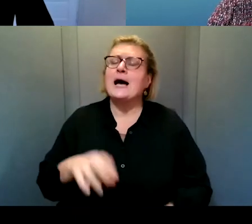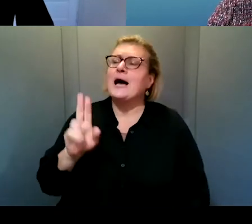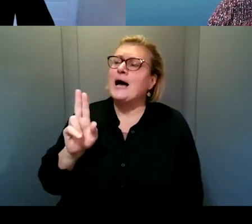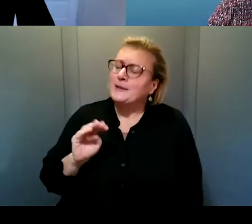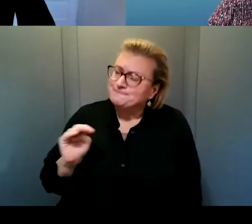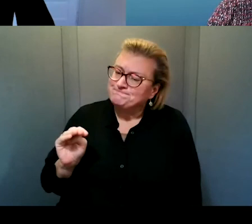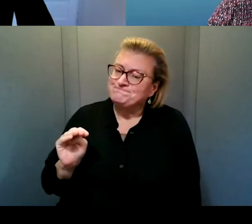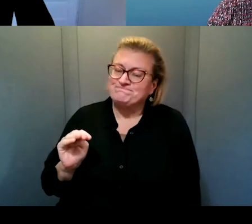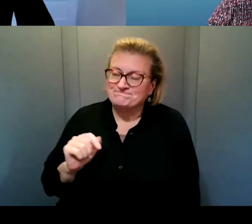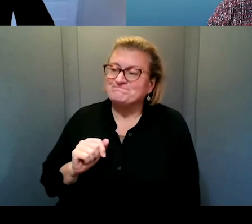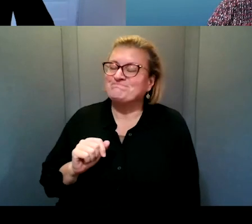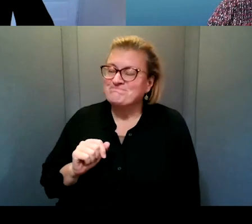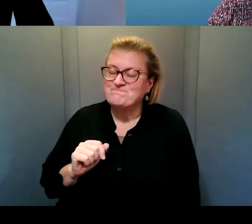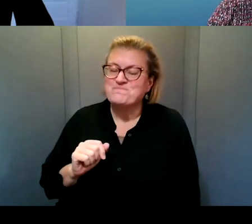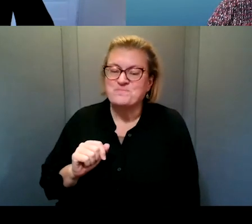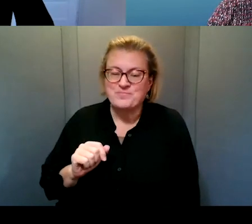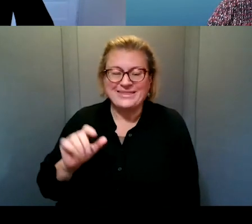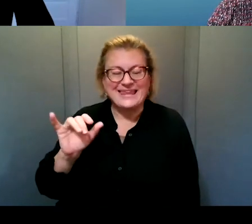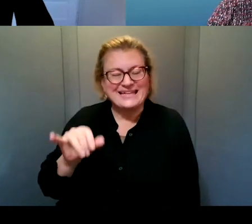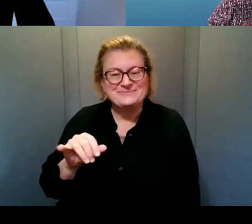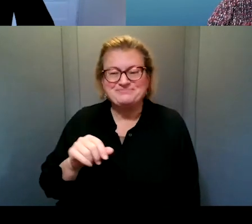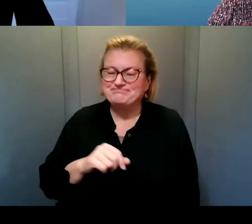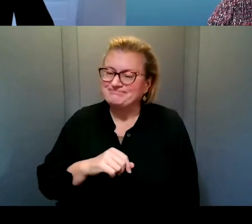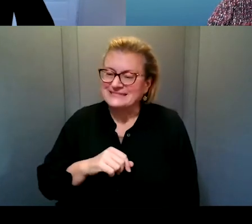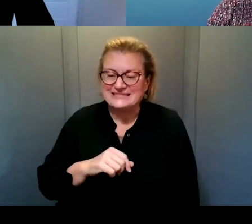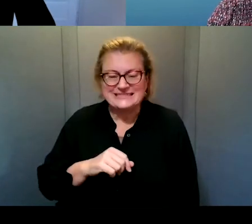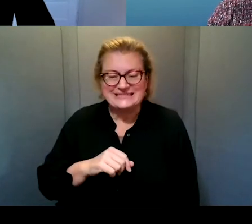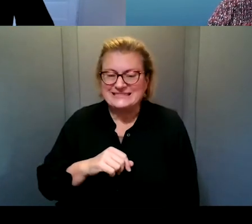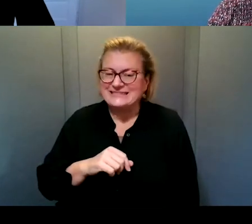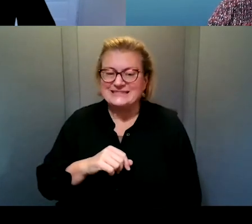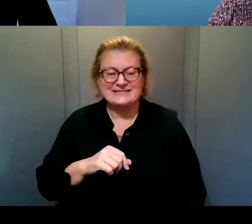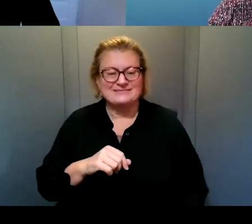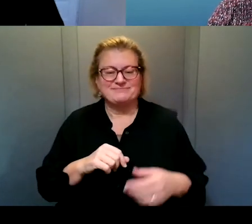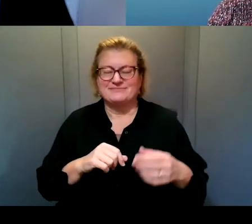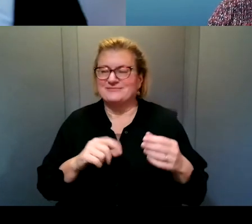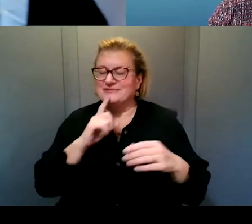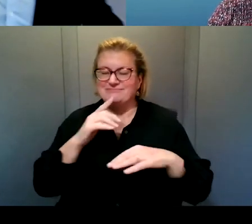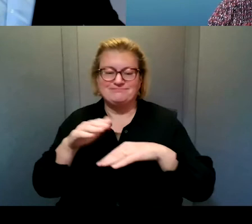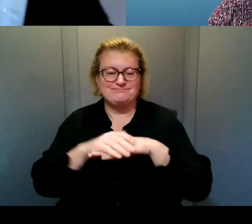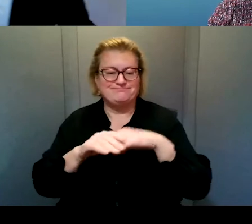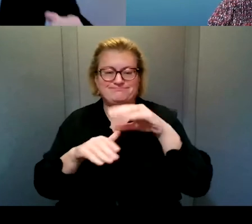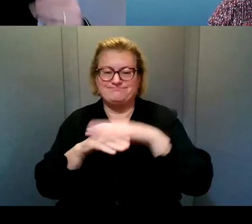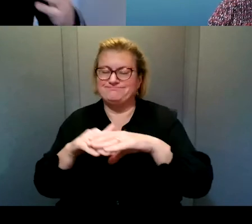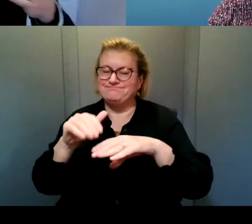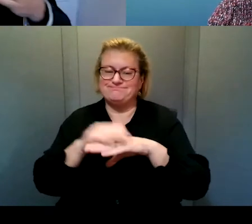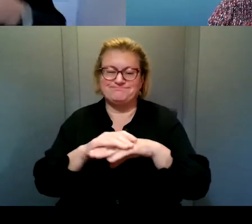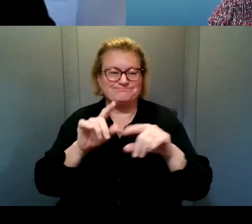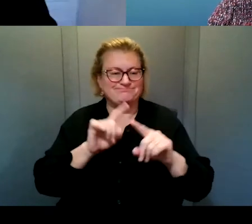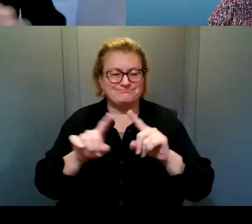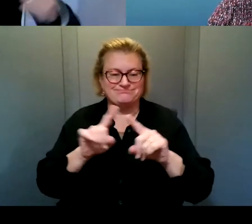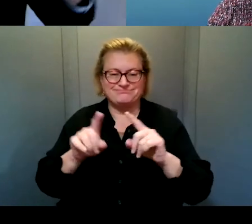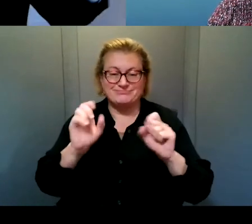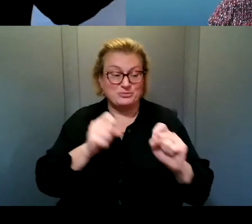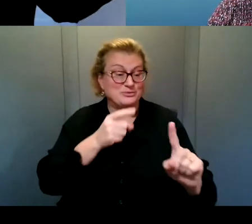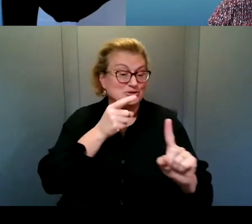you know, it's such a, there are so many different permutations there, right? Um, it can be in the